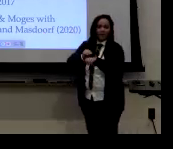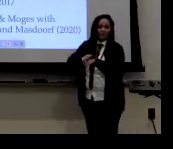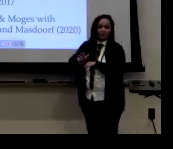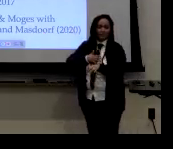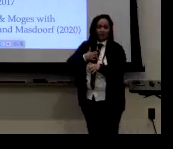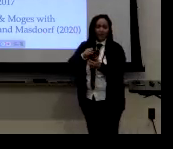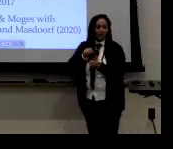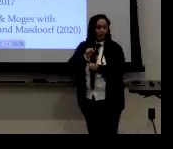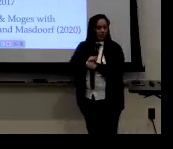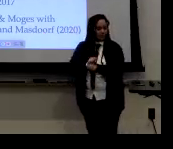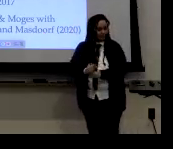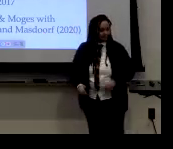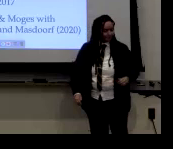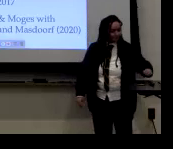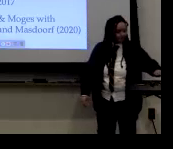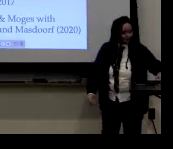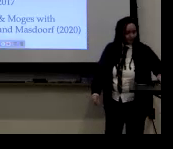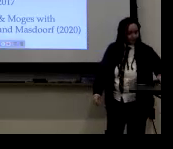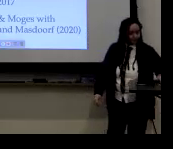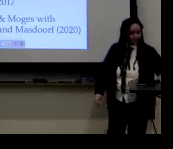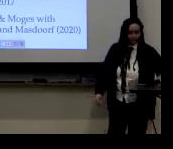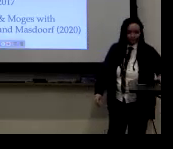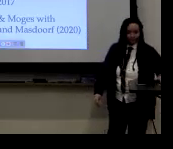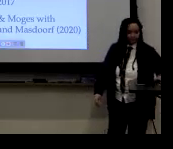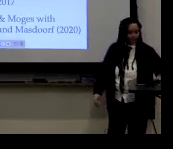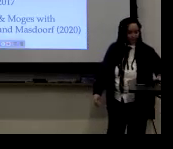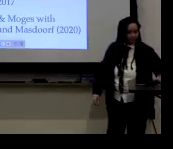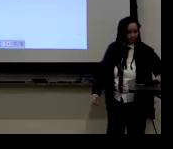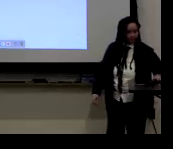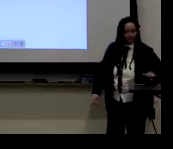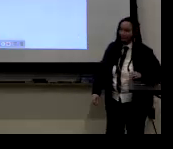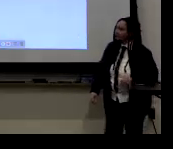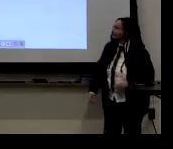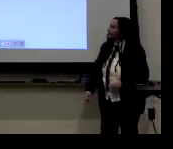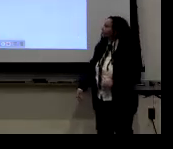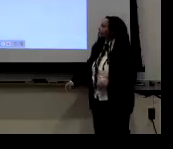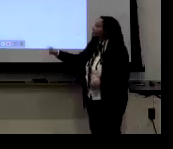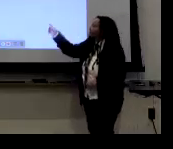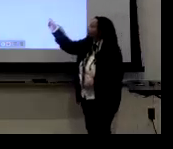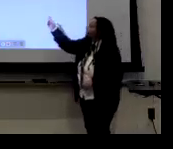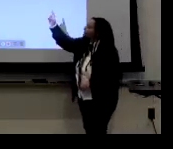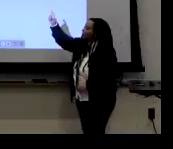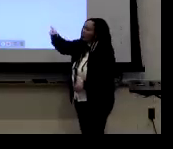So that all of these resources have, um, influenced my work.